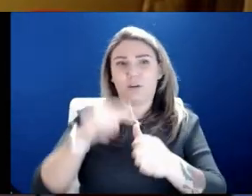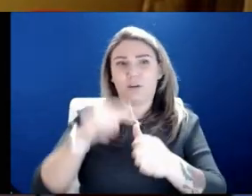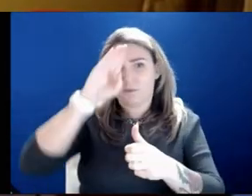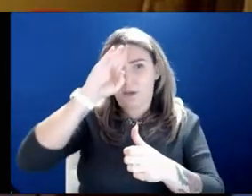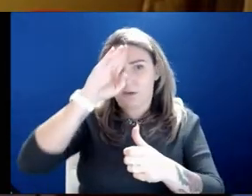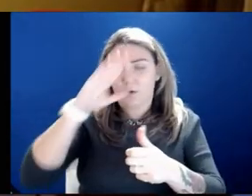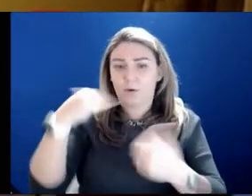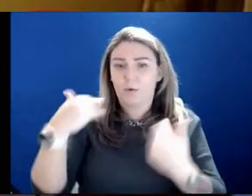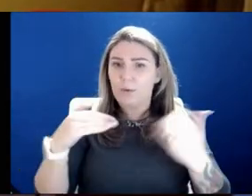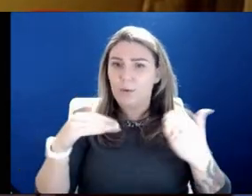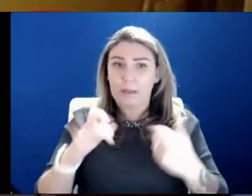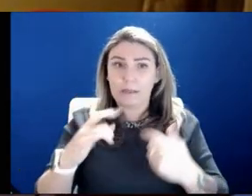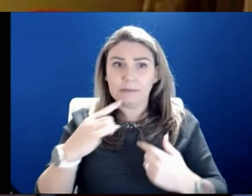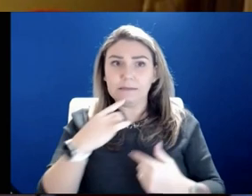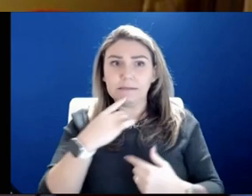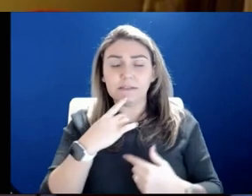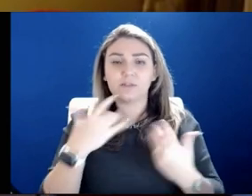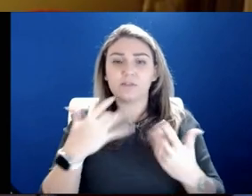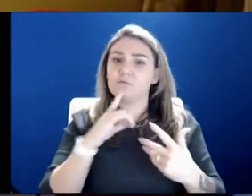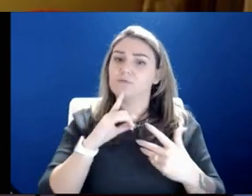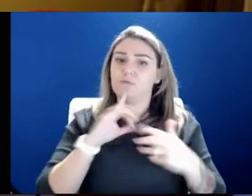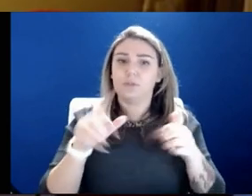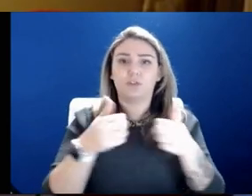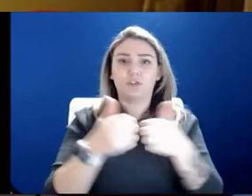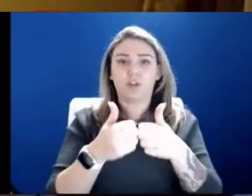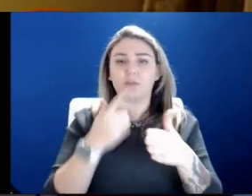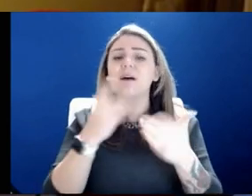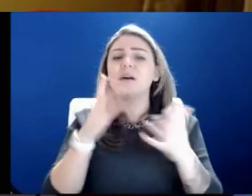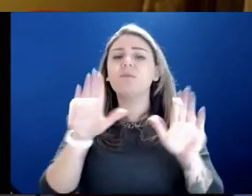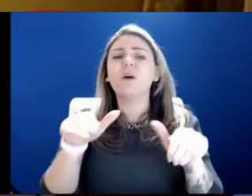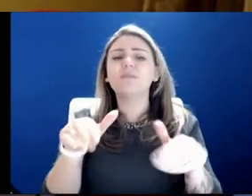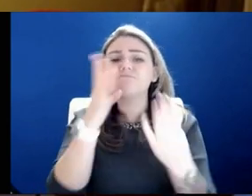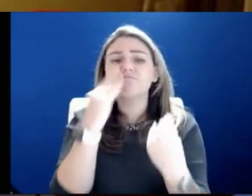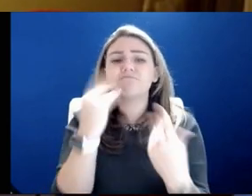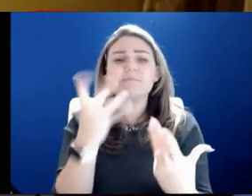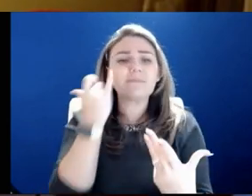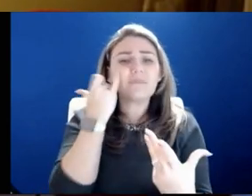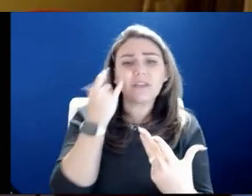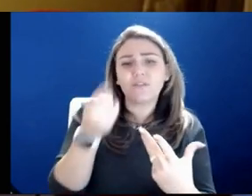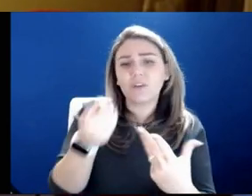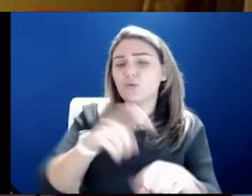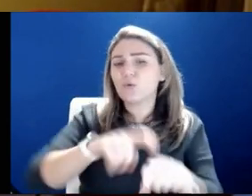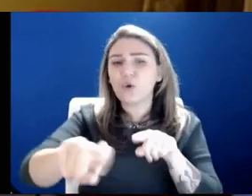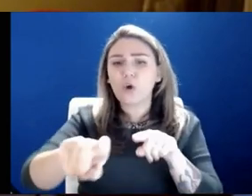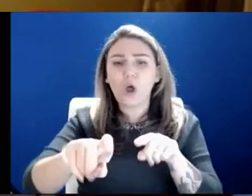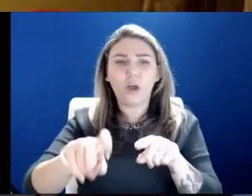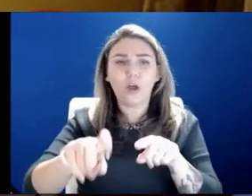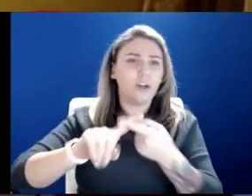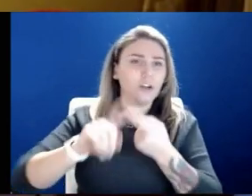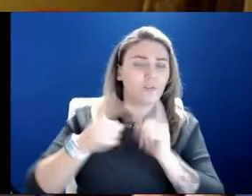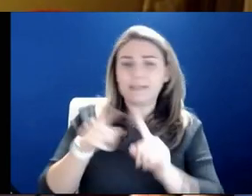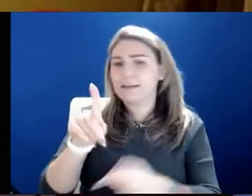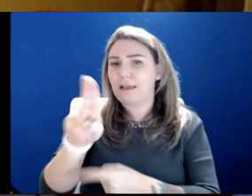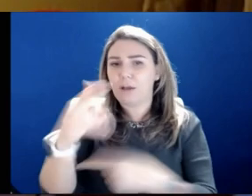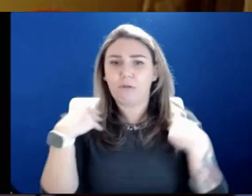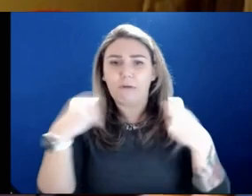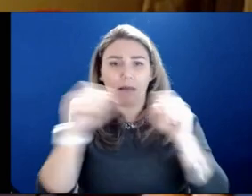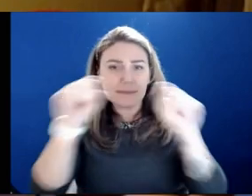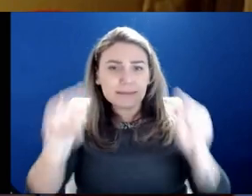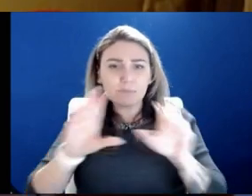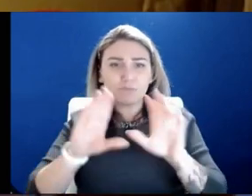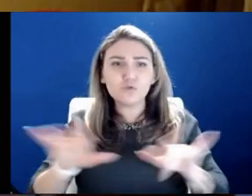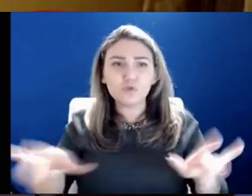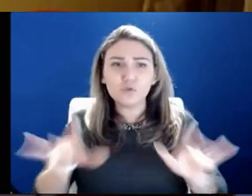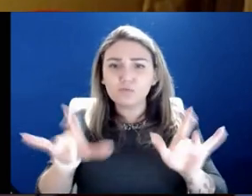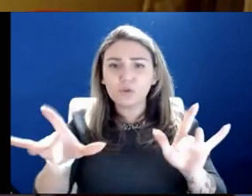that serious is a real challenge. And I will note this, whether you call our friends at KU Health System, Children's Mercy, anyone,